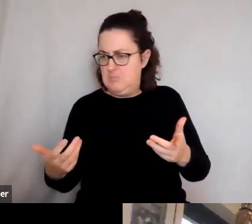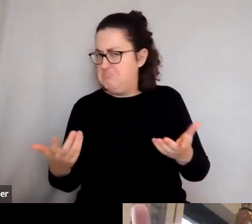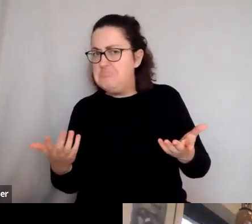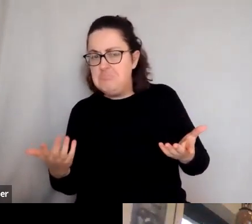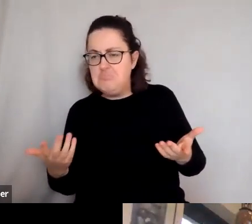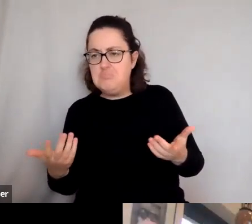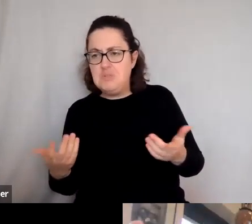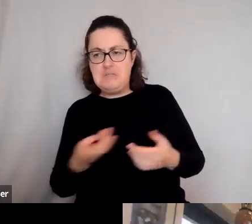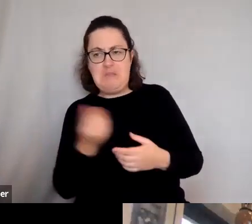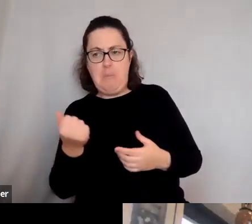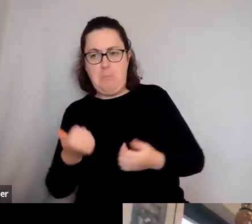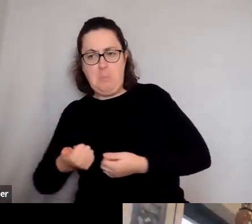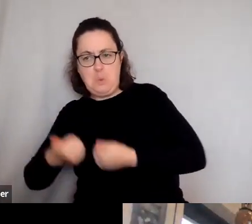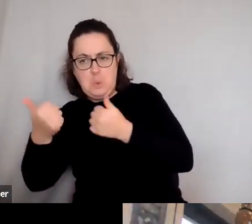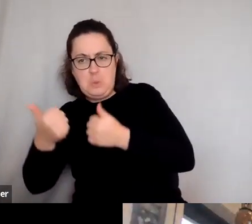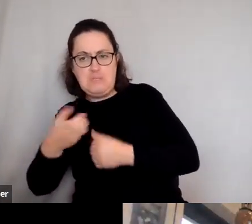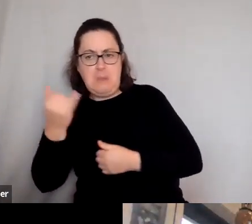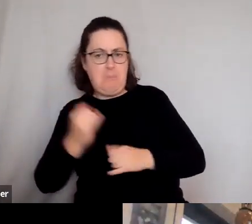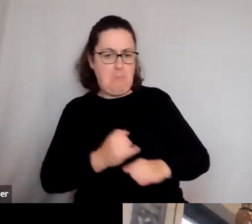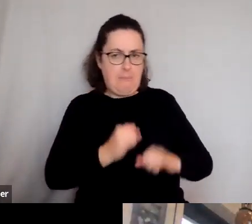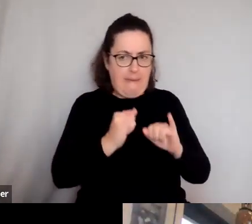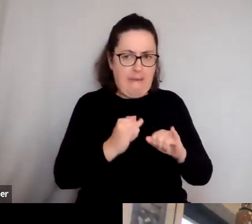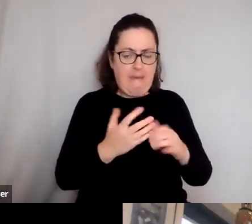some monsters and some goodies in here.